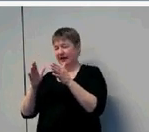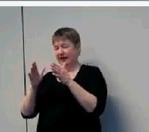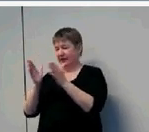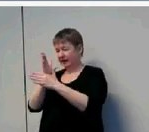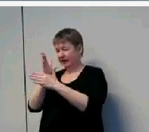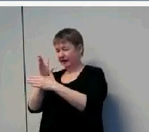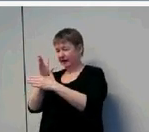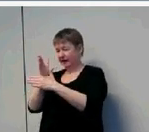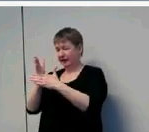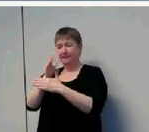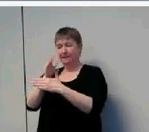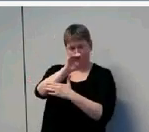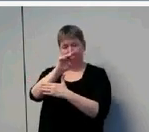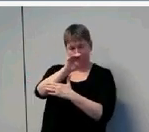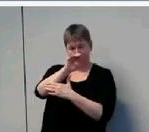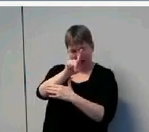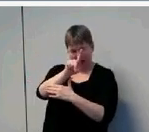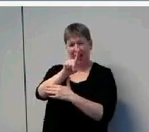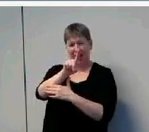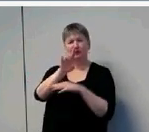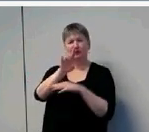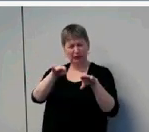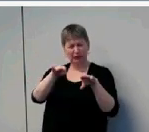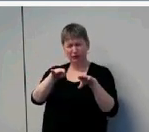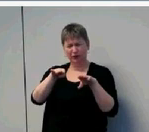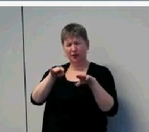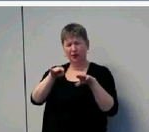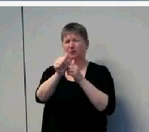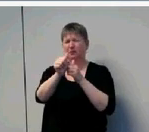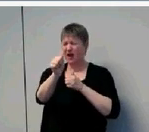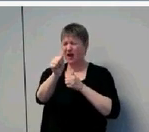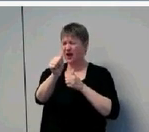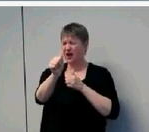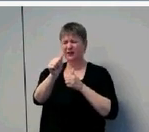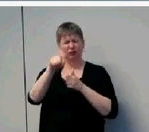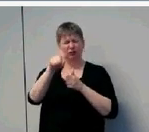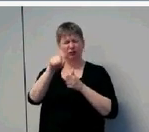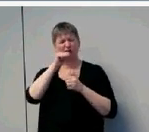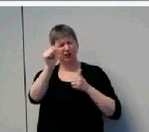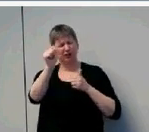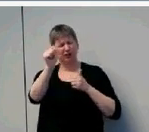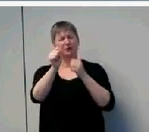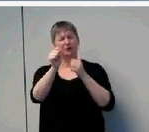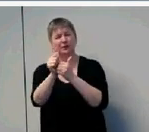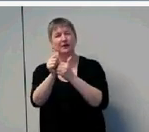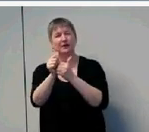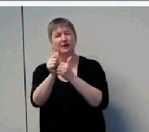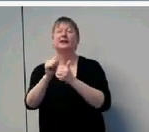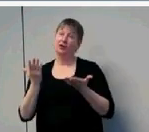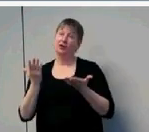mild children performing less well than we think they should. And that suggests to us the need for vigilance.